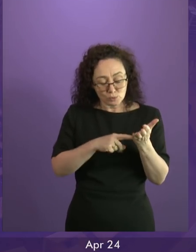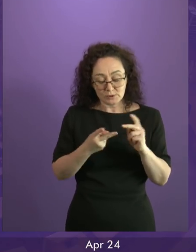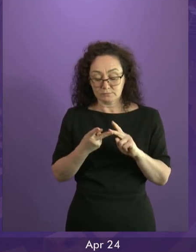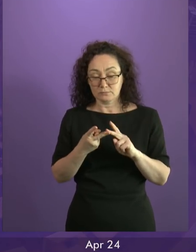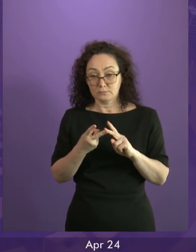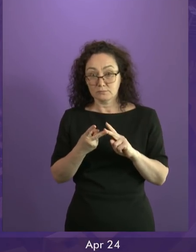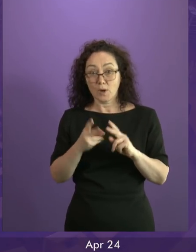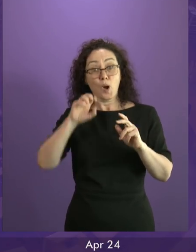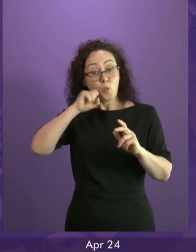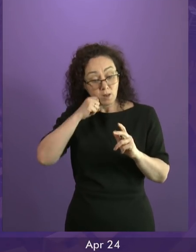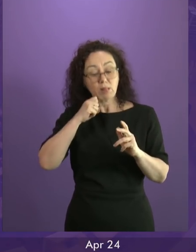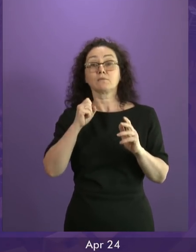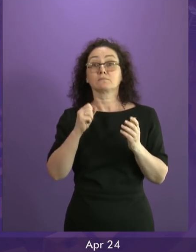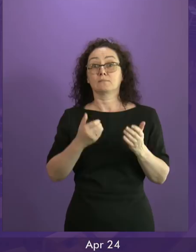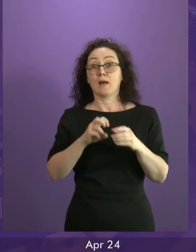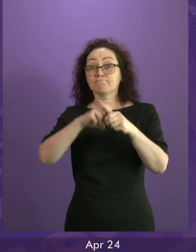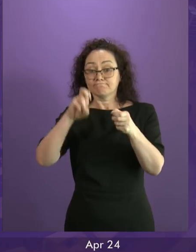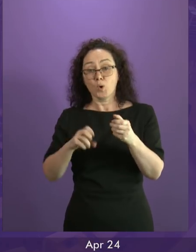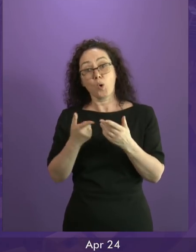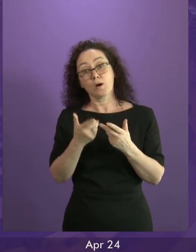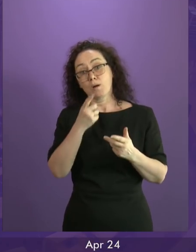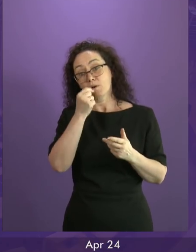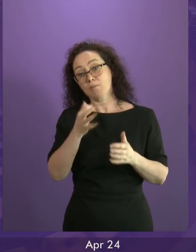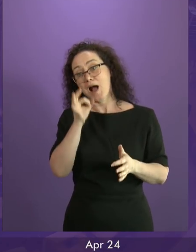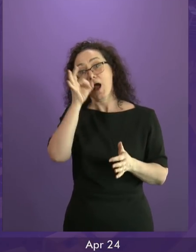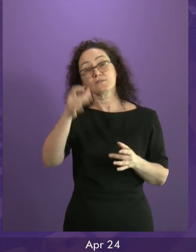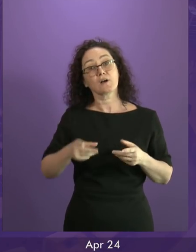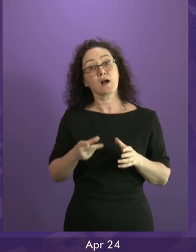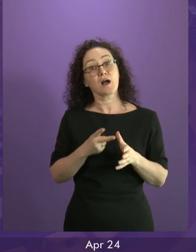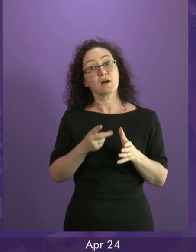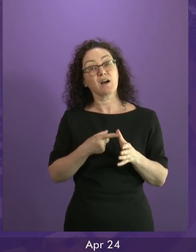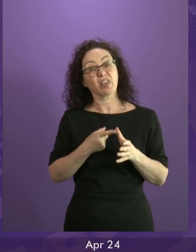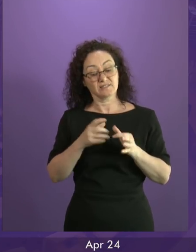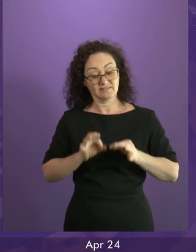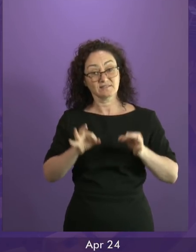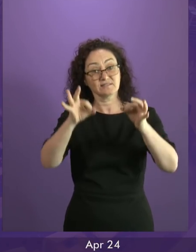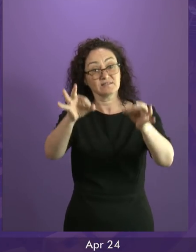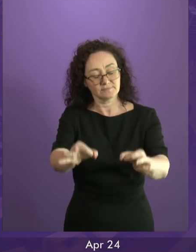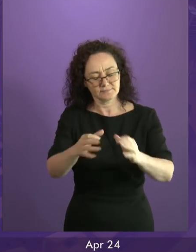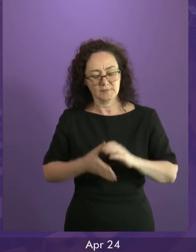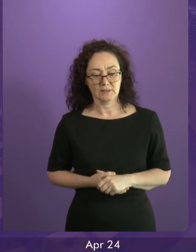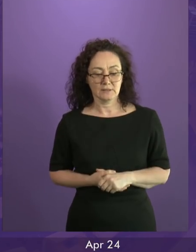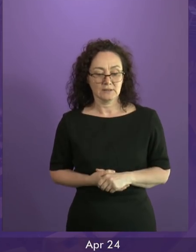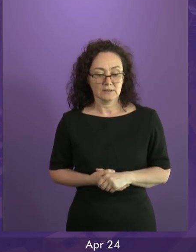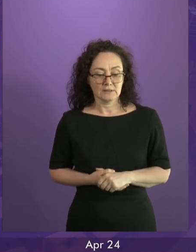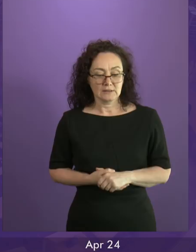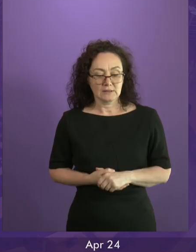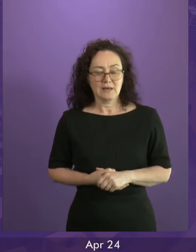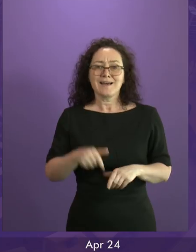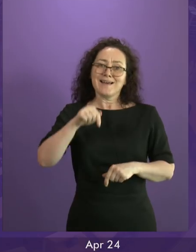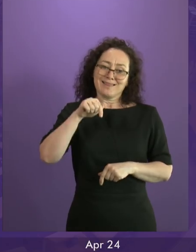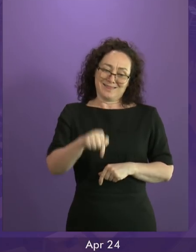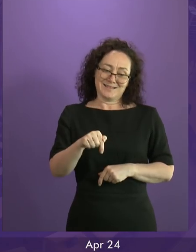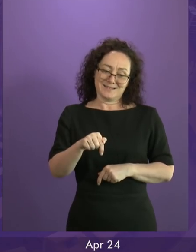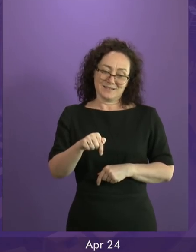This chaos was not an inevitable consequence of the vote to leave the EU. It is down to a